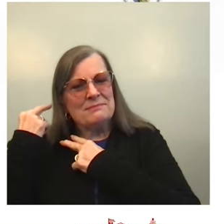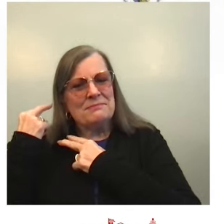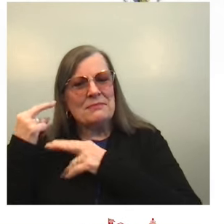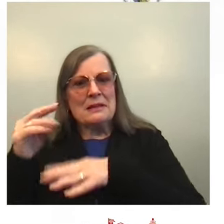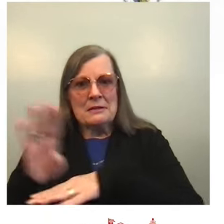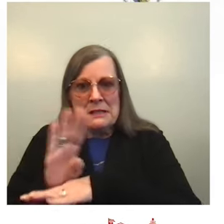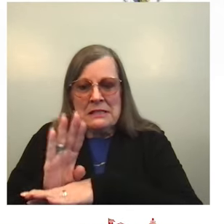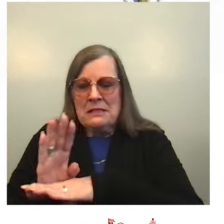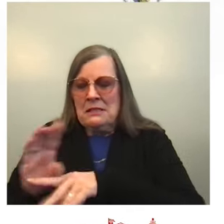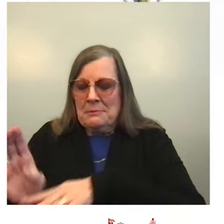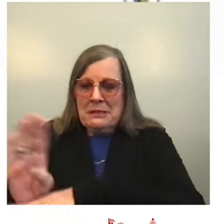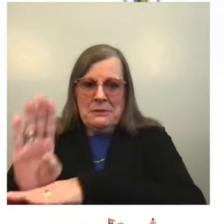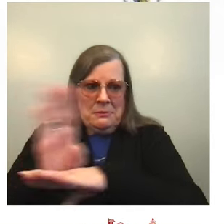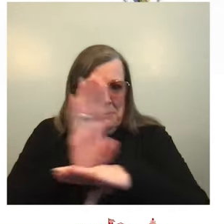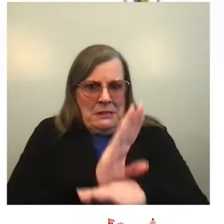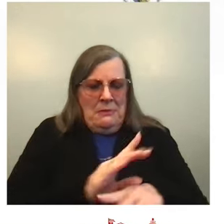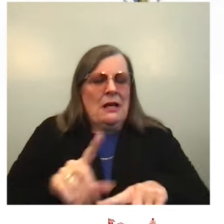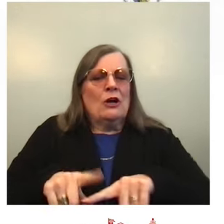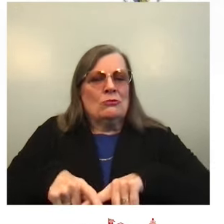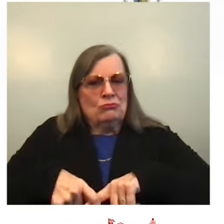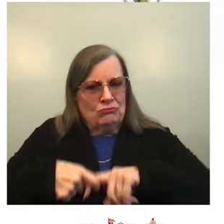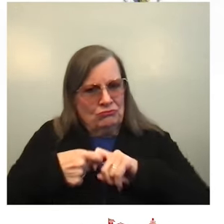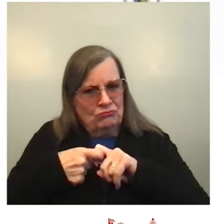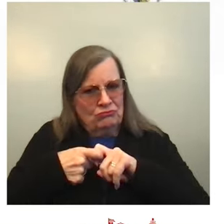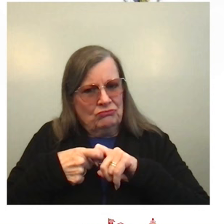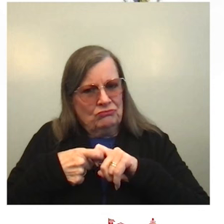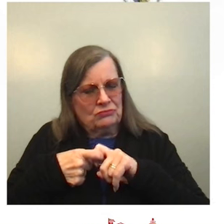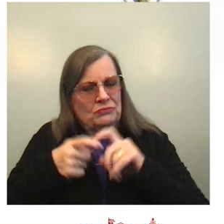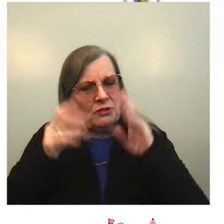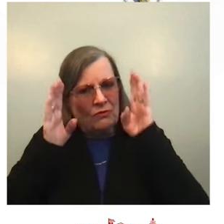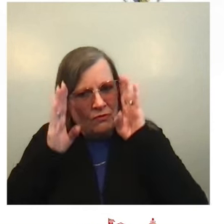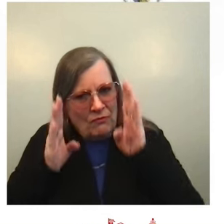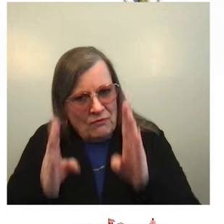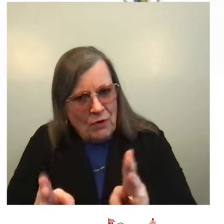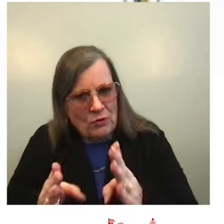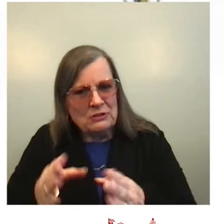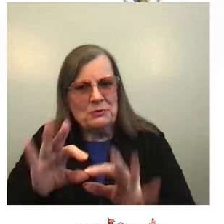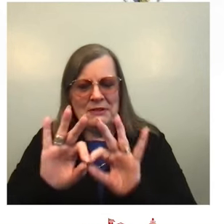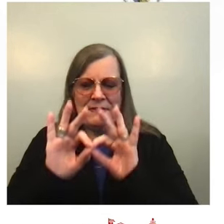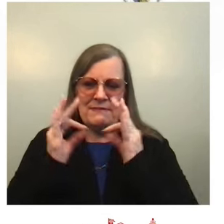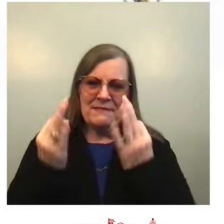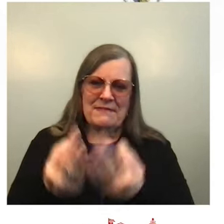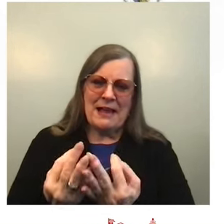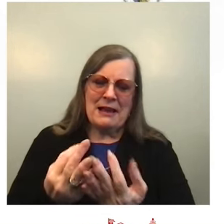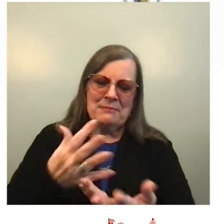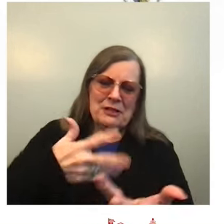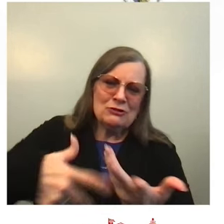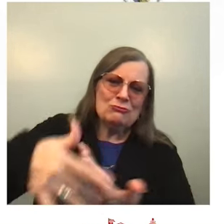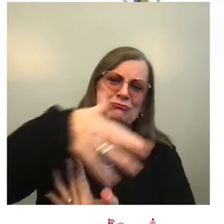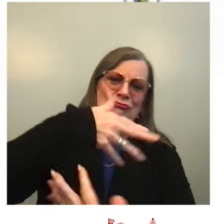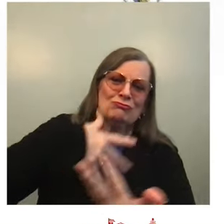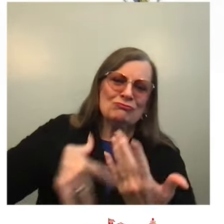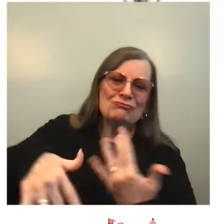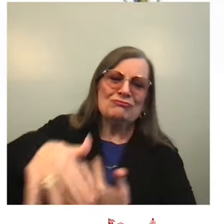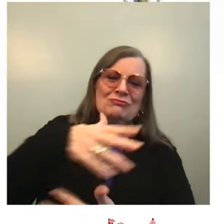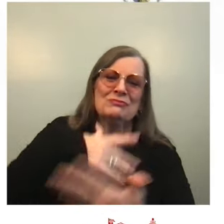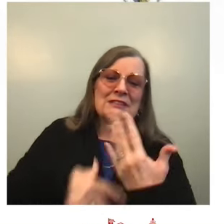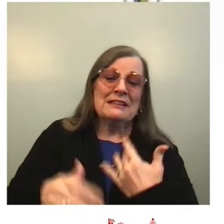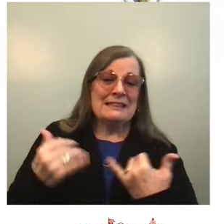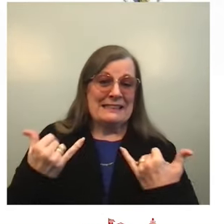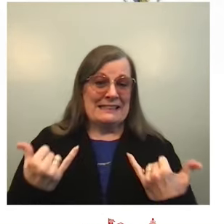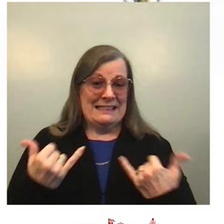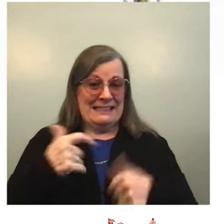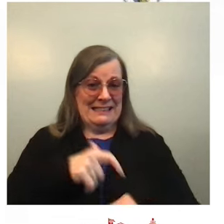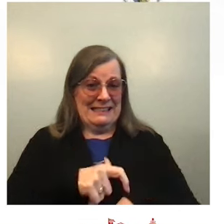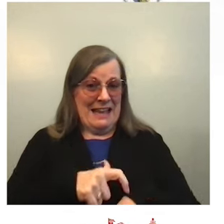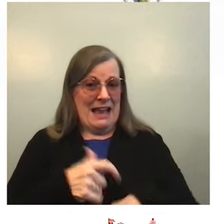fully present with our friends and our families. It's also a season of gratitude. And I want to